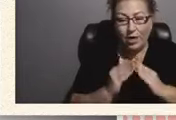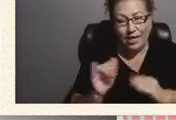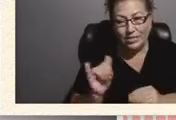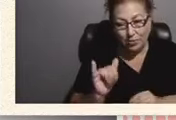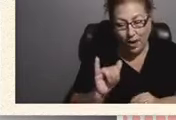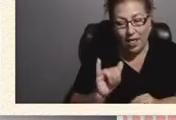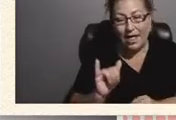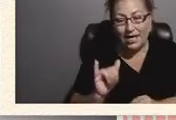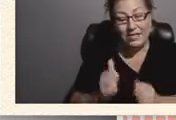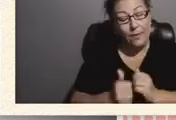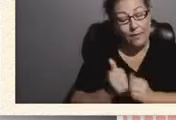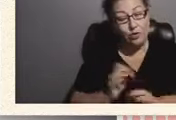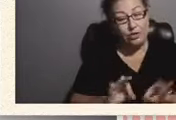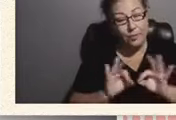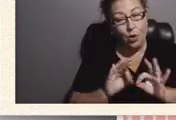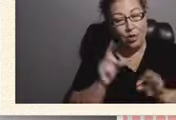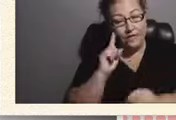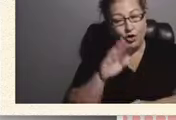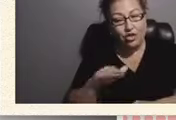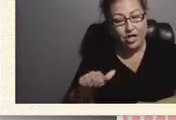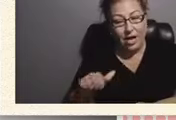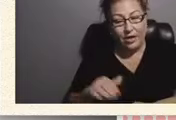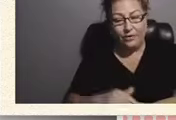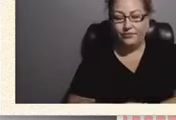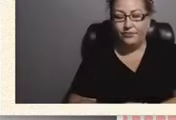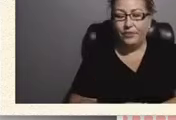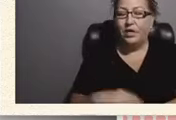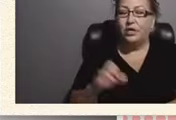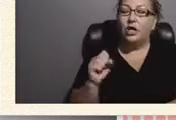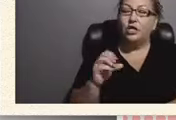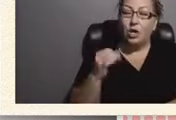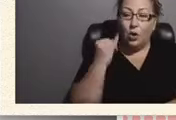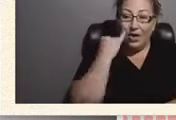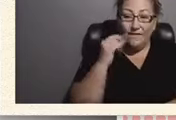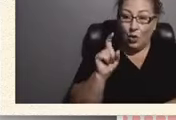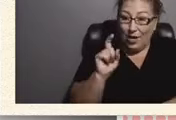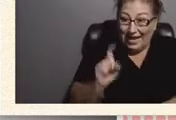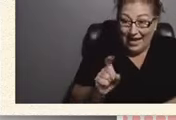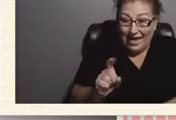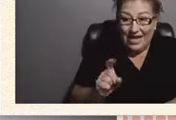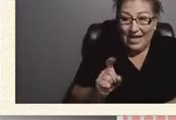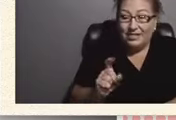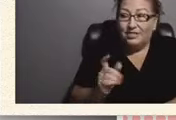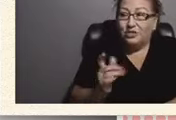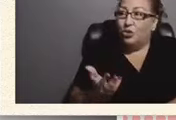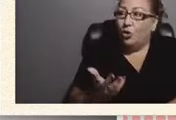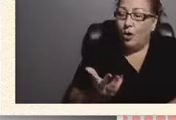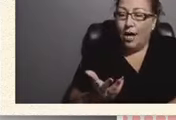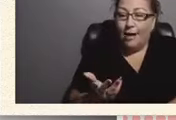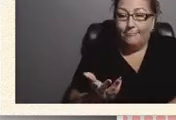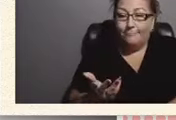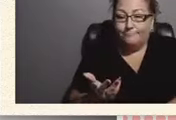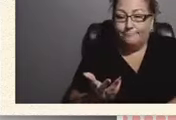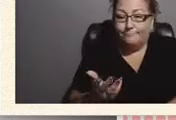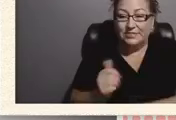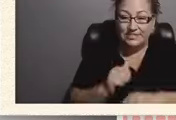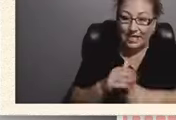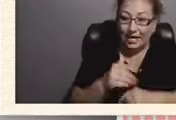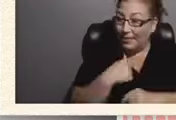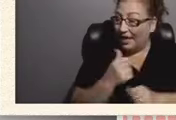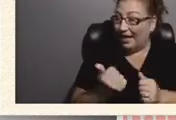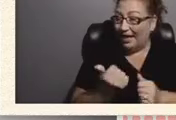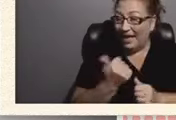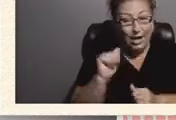importantly for your child so if you need to send me any questions